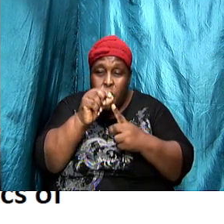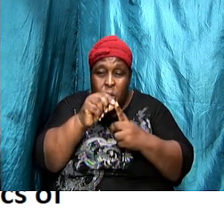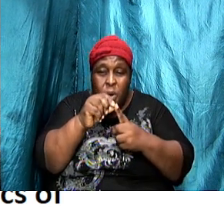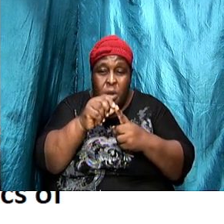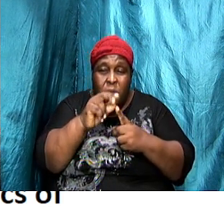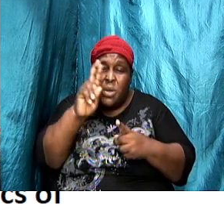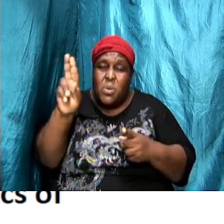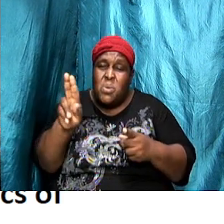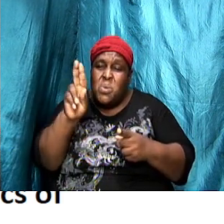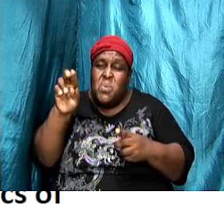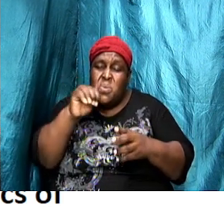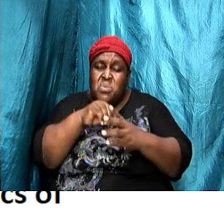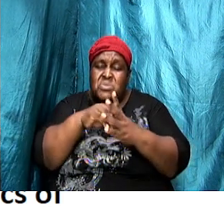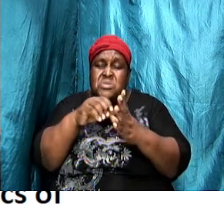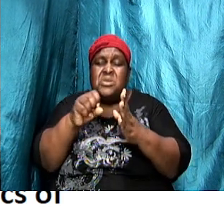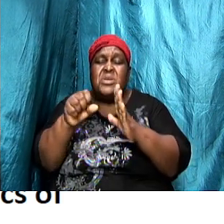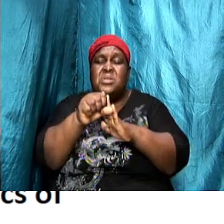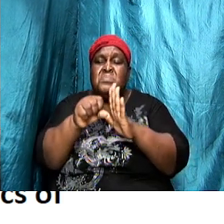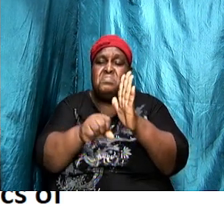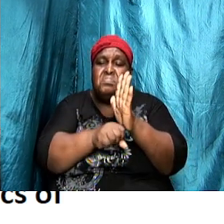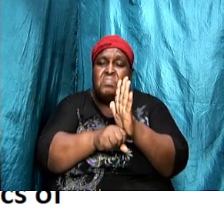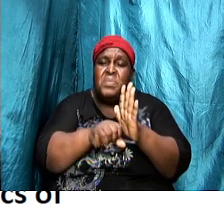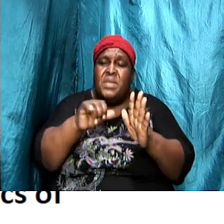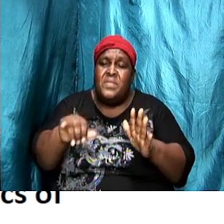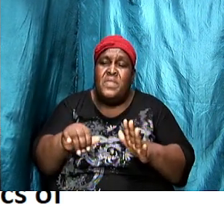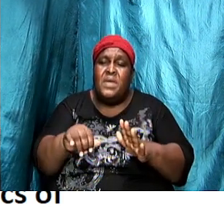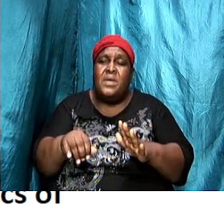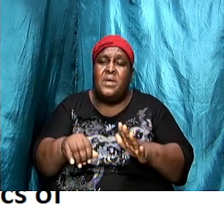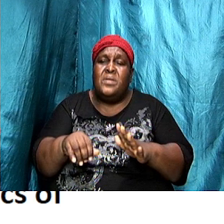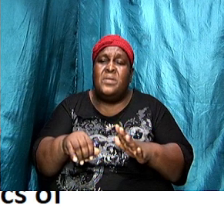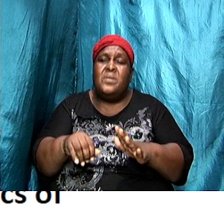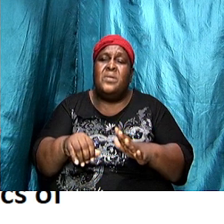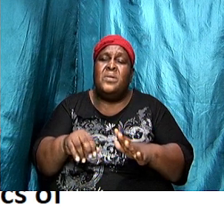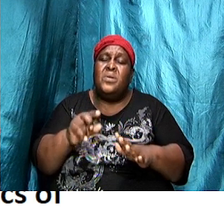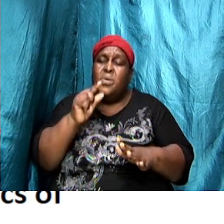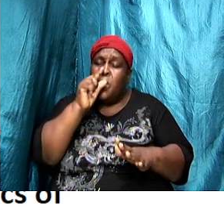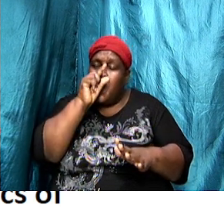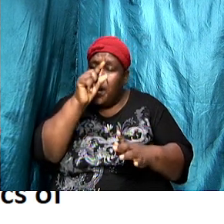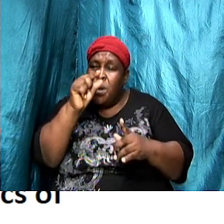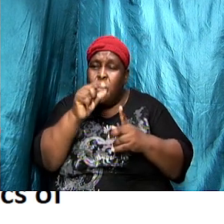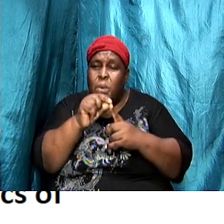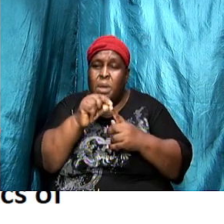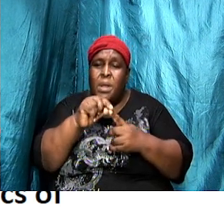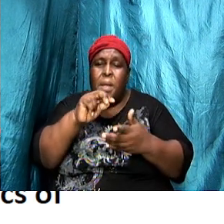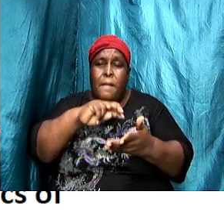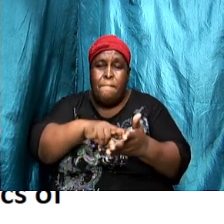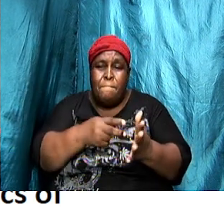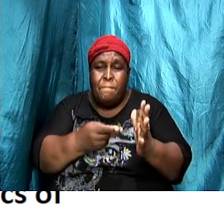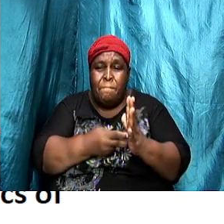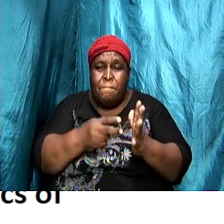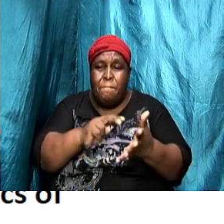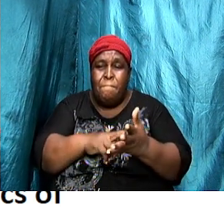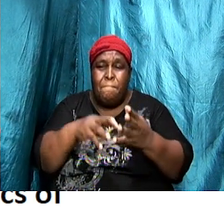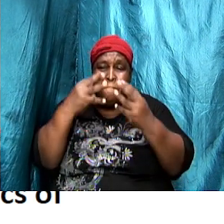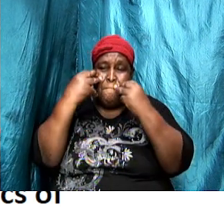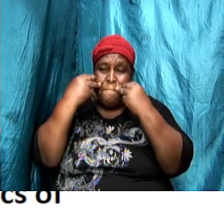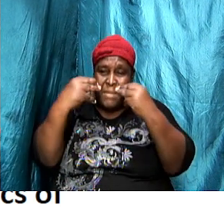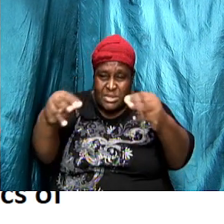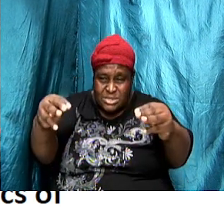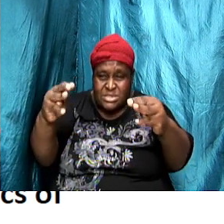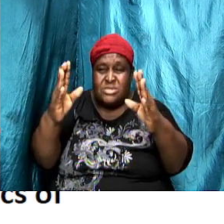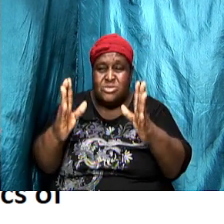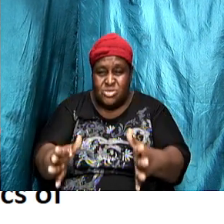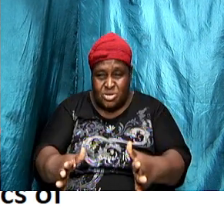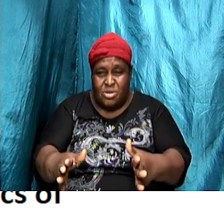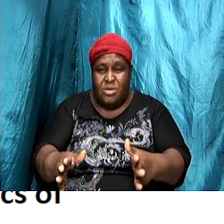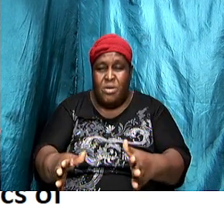in the scripture and that original Greek word simply means messenger or